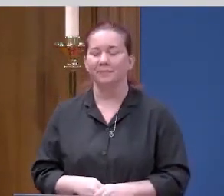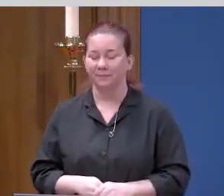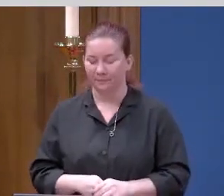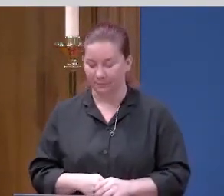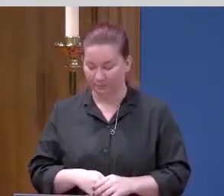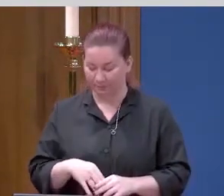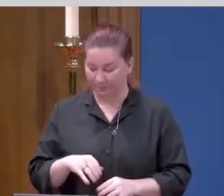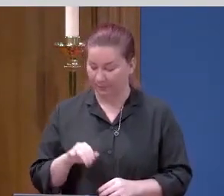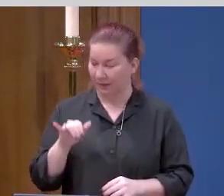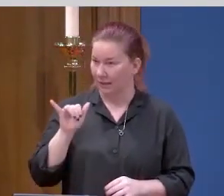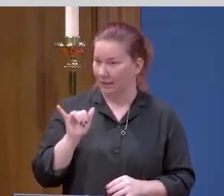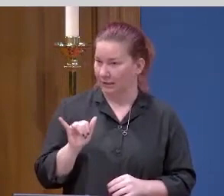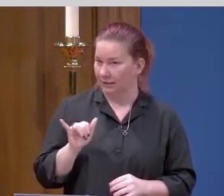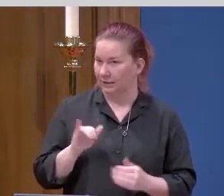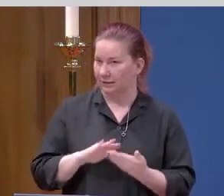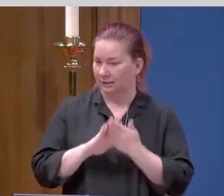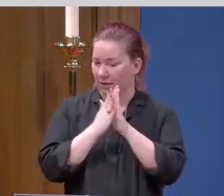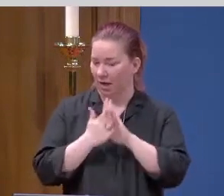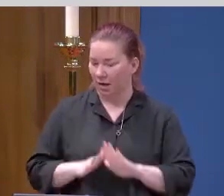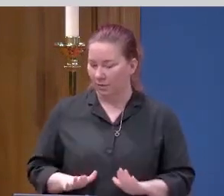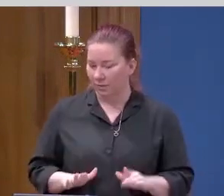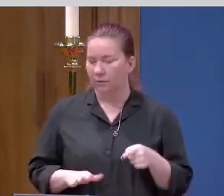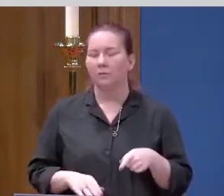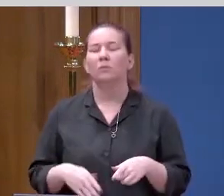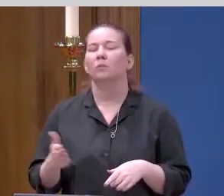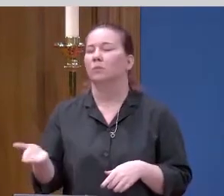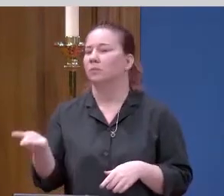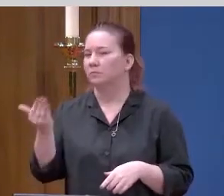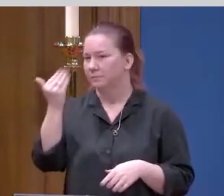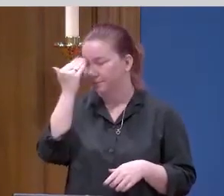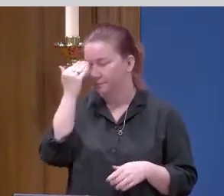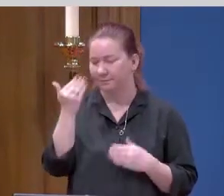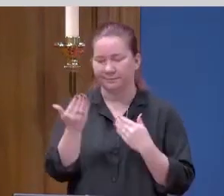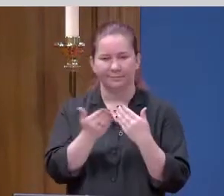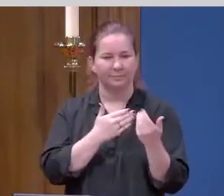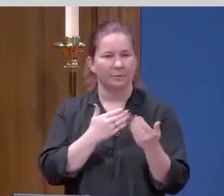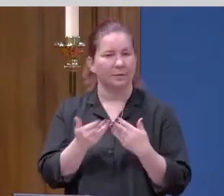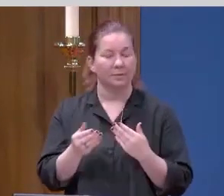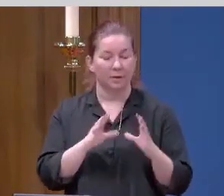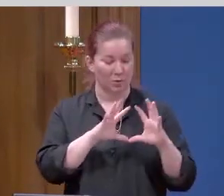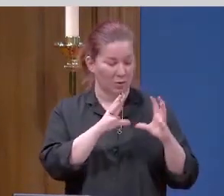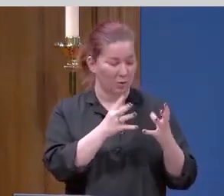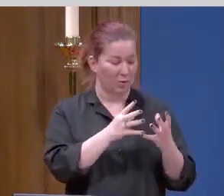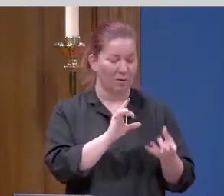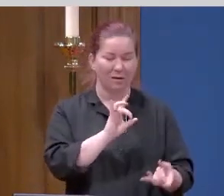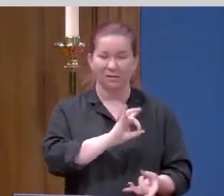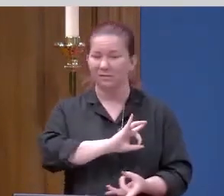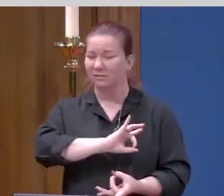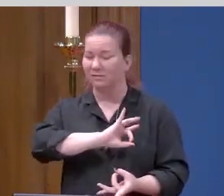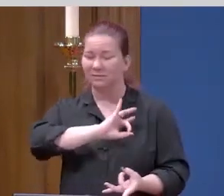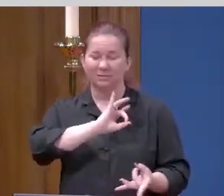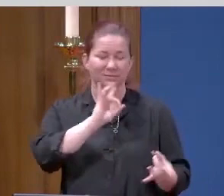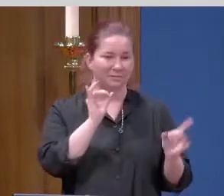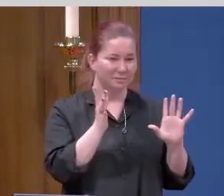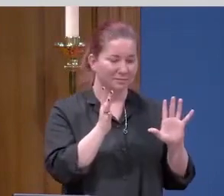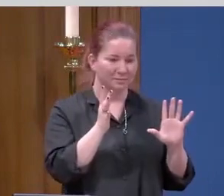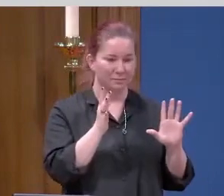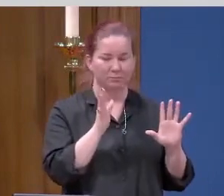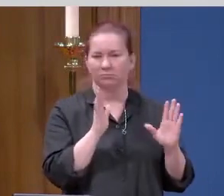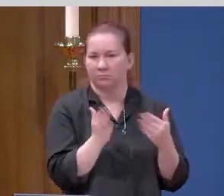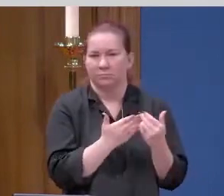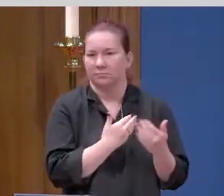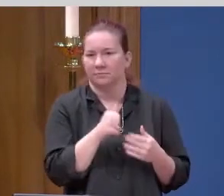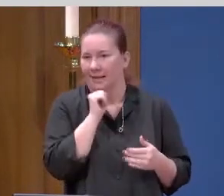It's the peace that comes from knowing that no matter how bad it gets in the world, it's not the end of the story.